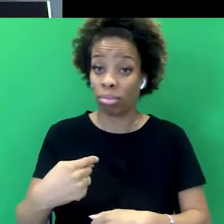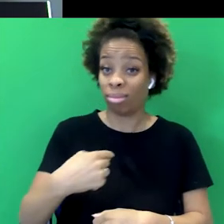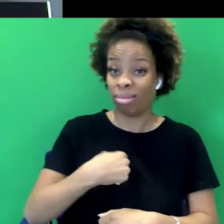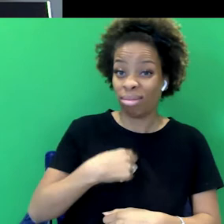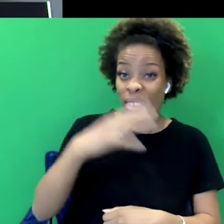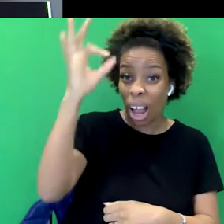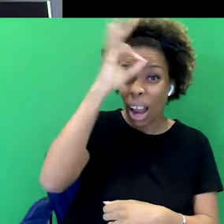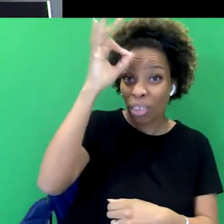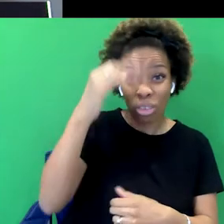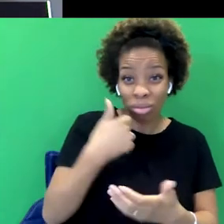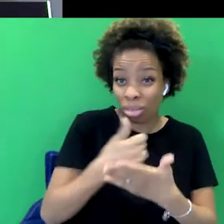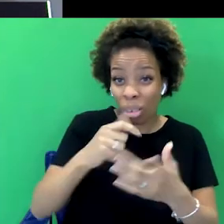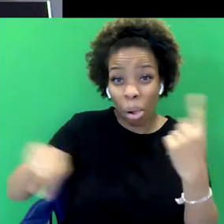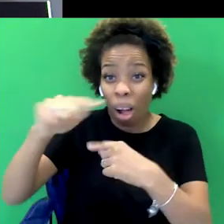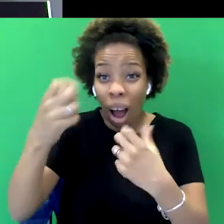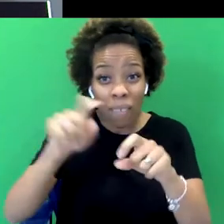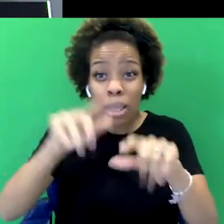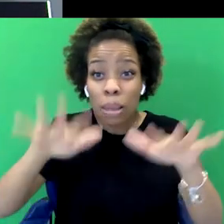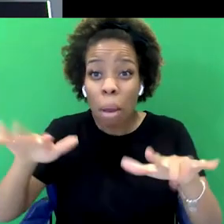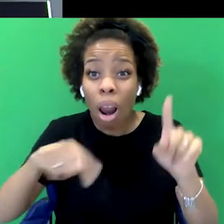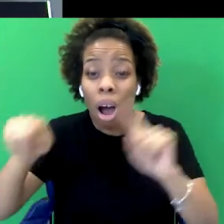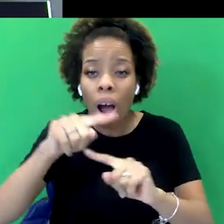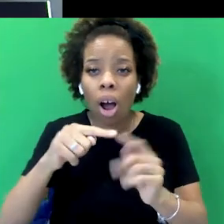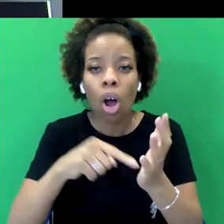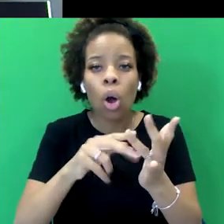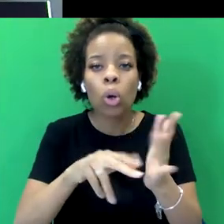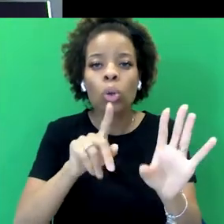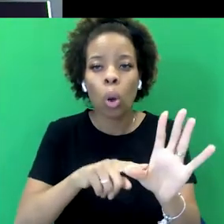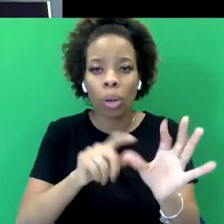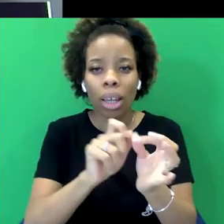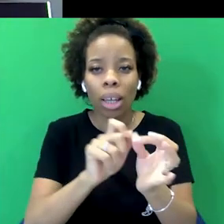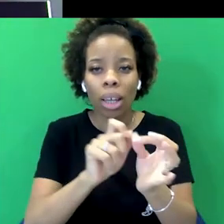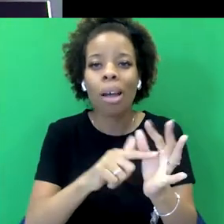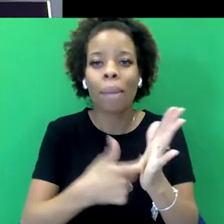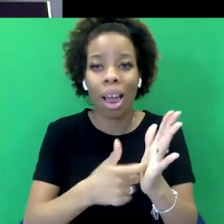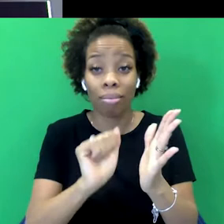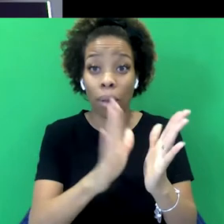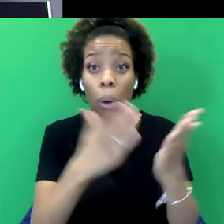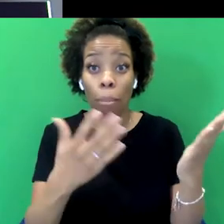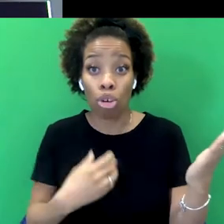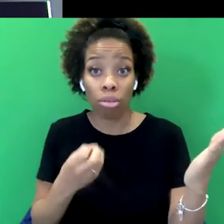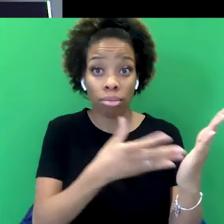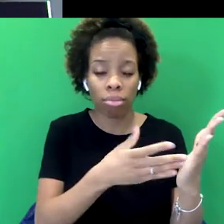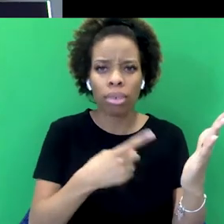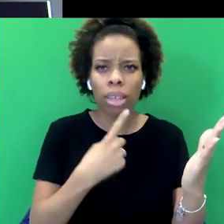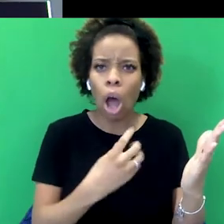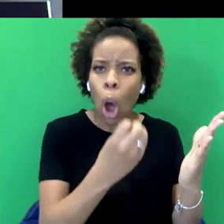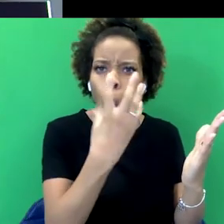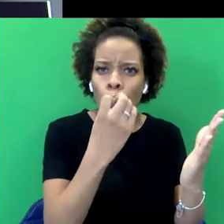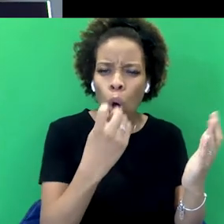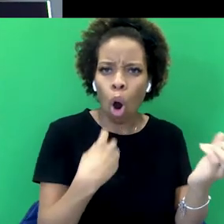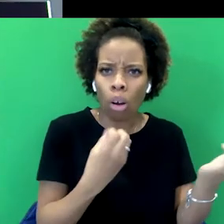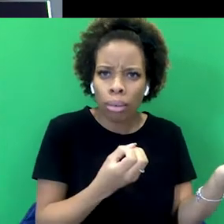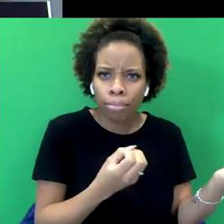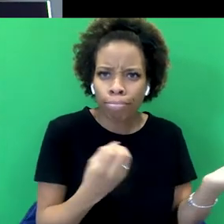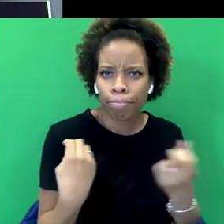I mean, there's so many examples of it. I mean, Tony Blair in his memoir famously talks about giving Hong Kong back to the Chinese and saying, I didn't